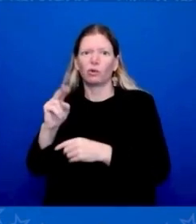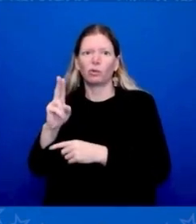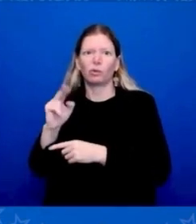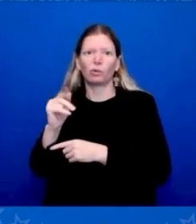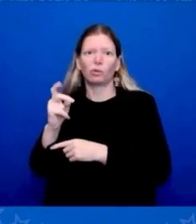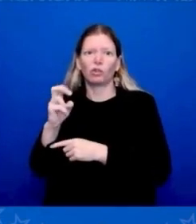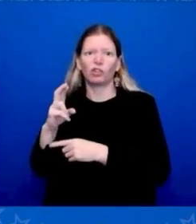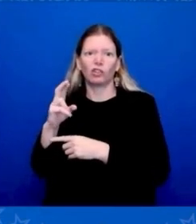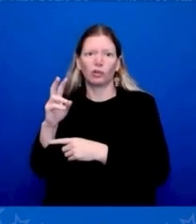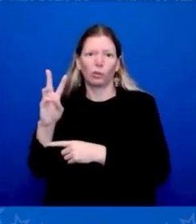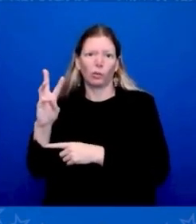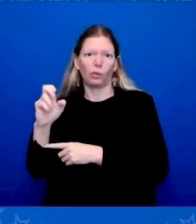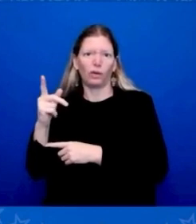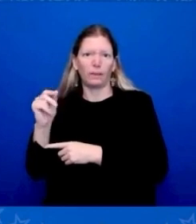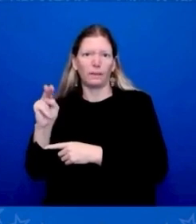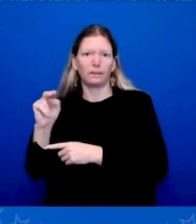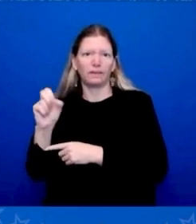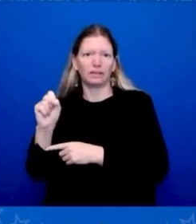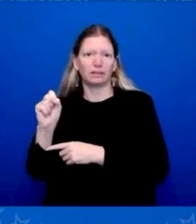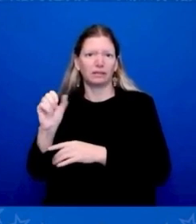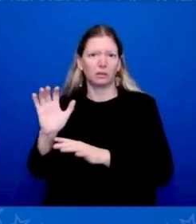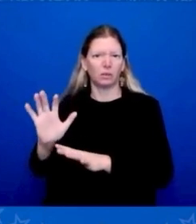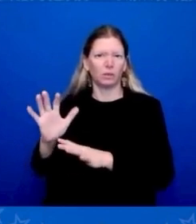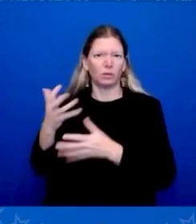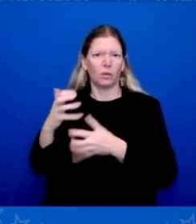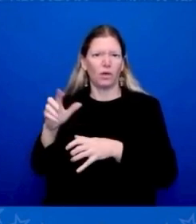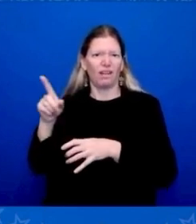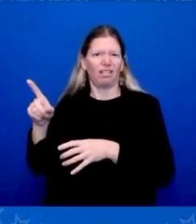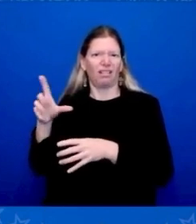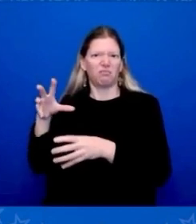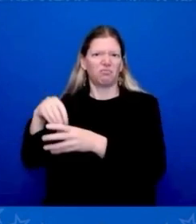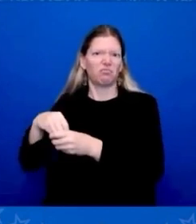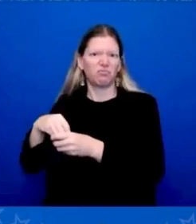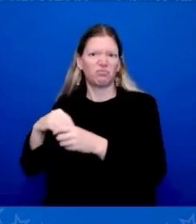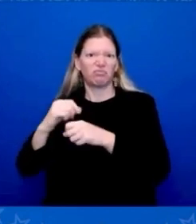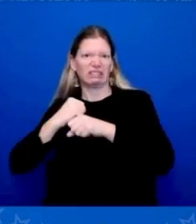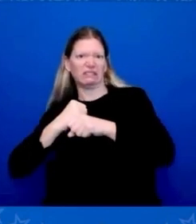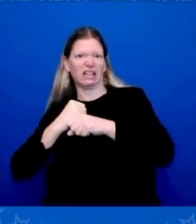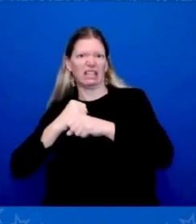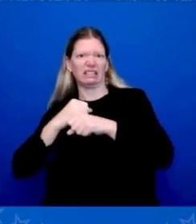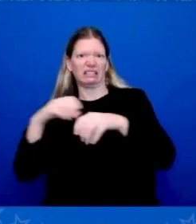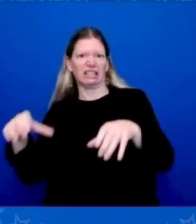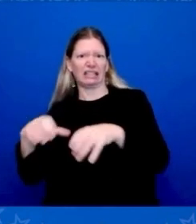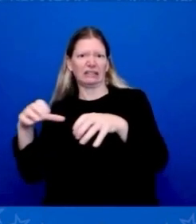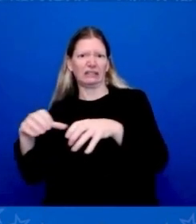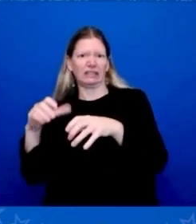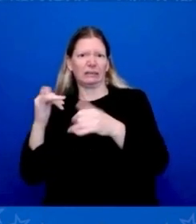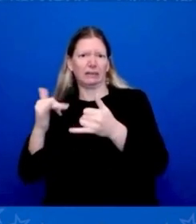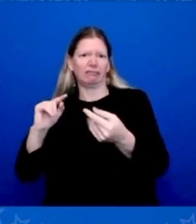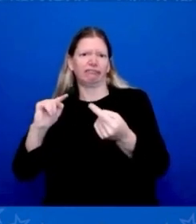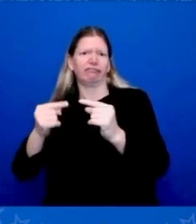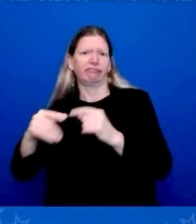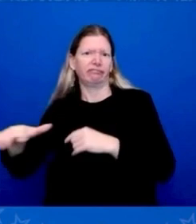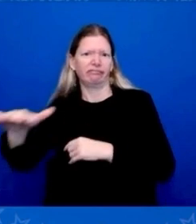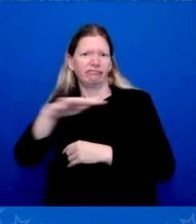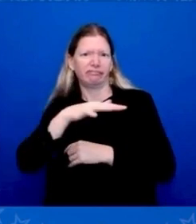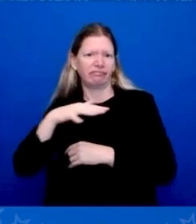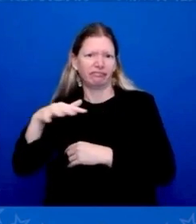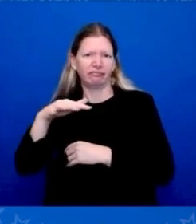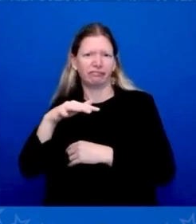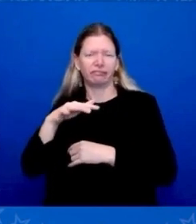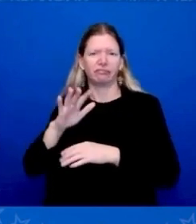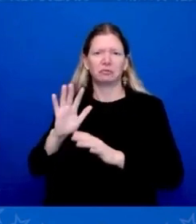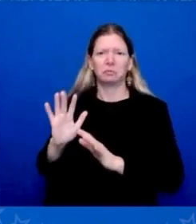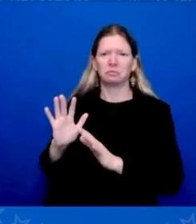is viewed as most people think was a positive development in the region. And but we're not trying to hurt